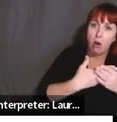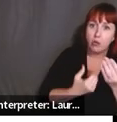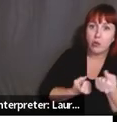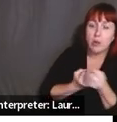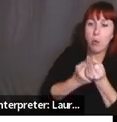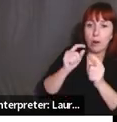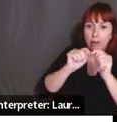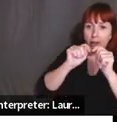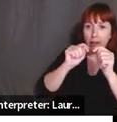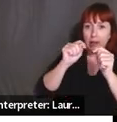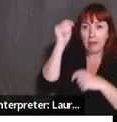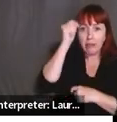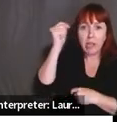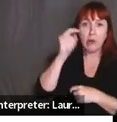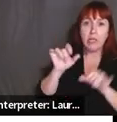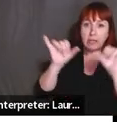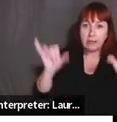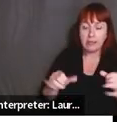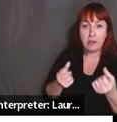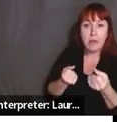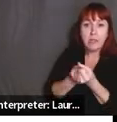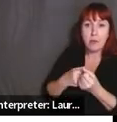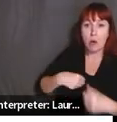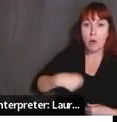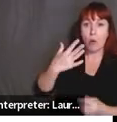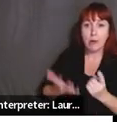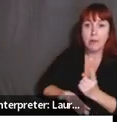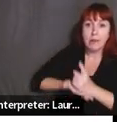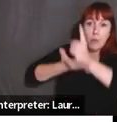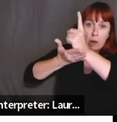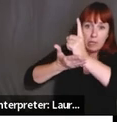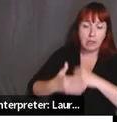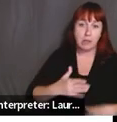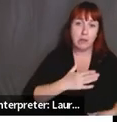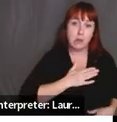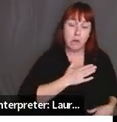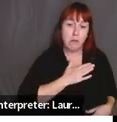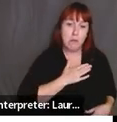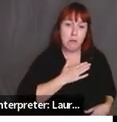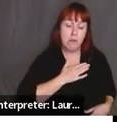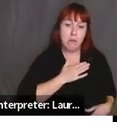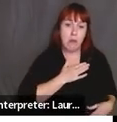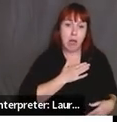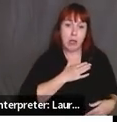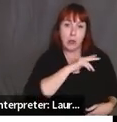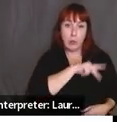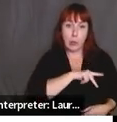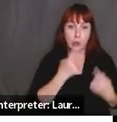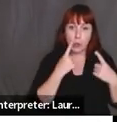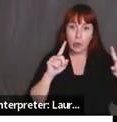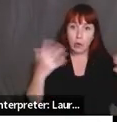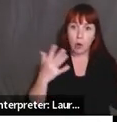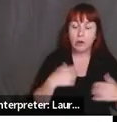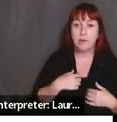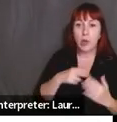So first of that, and what had worked for me personally, it's being in contact and reading about